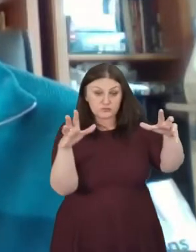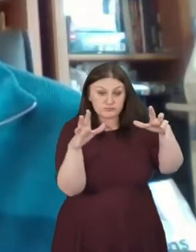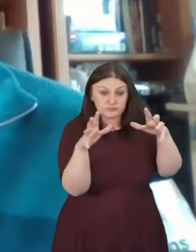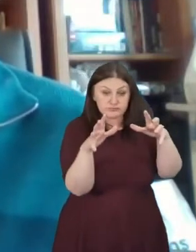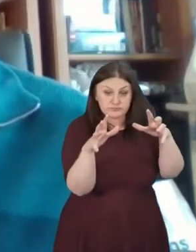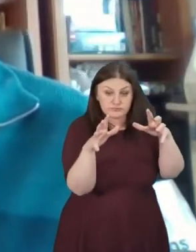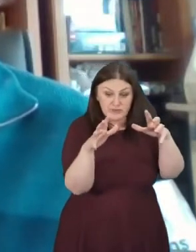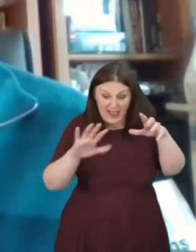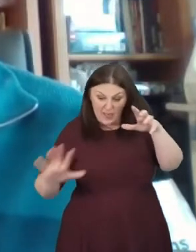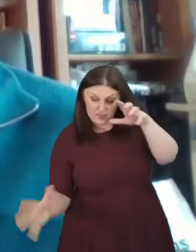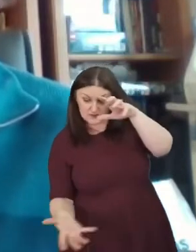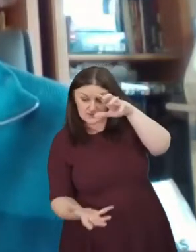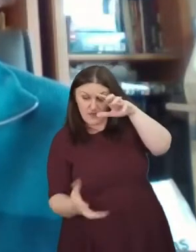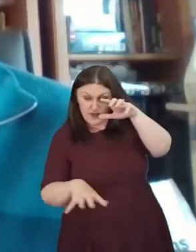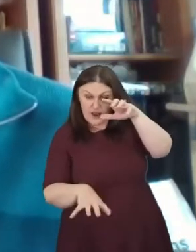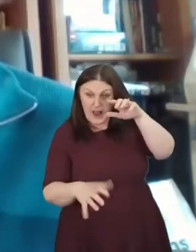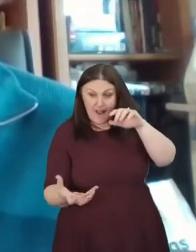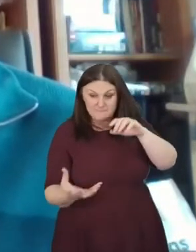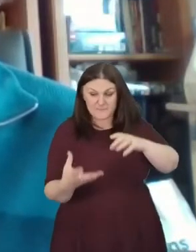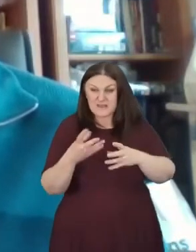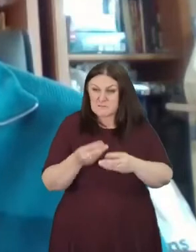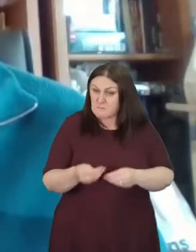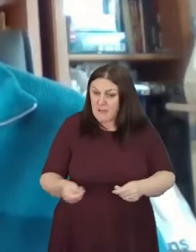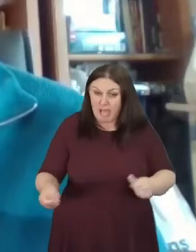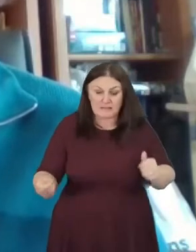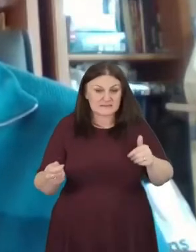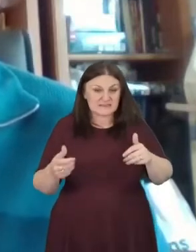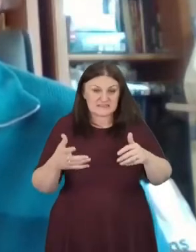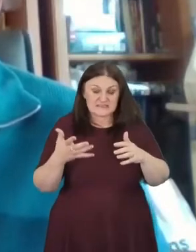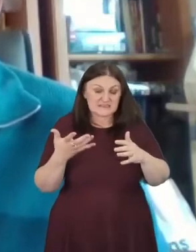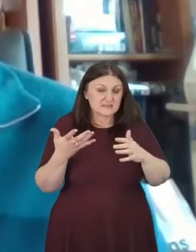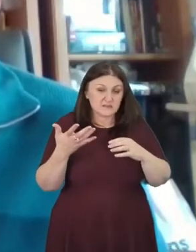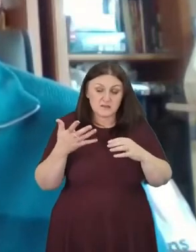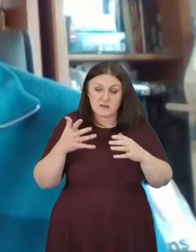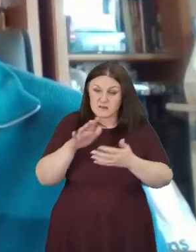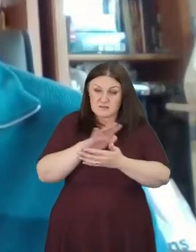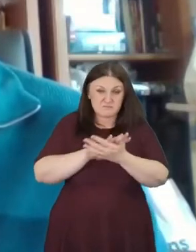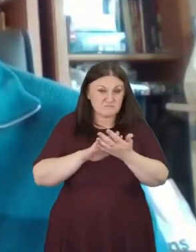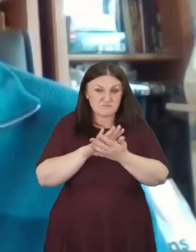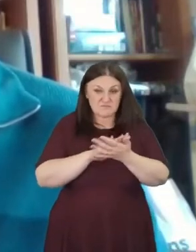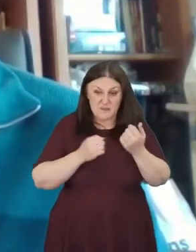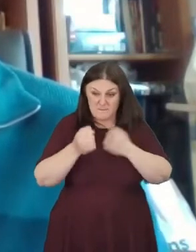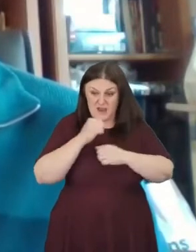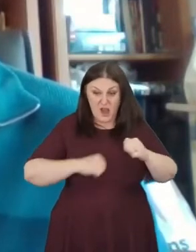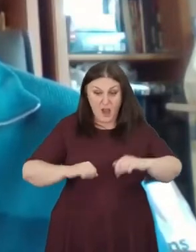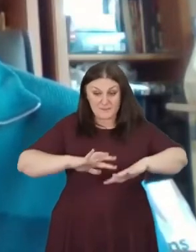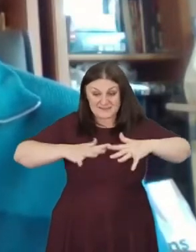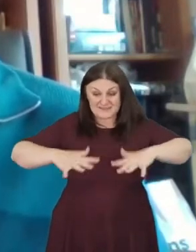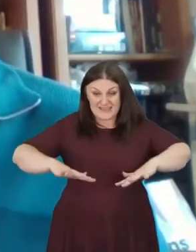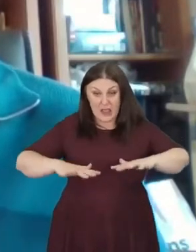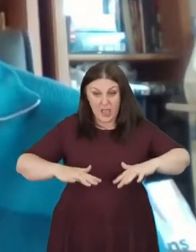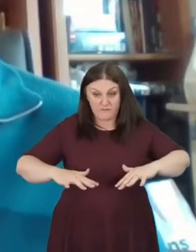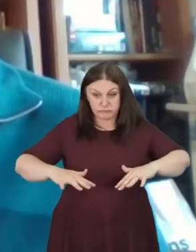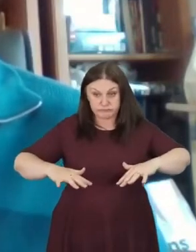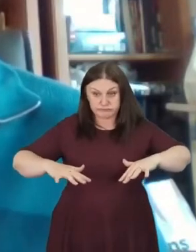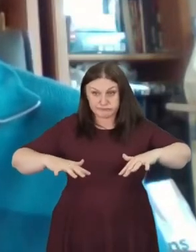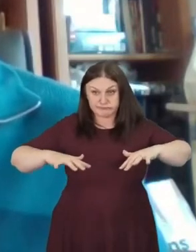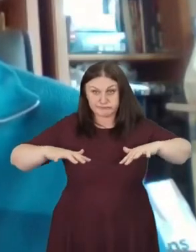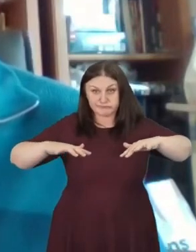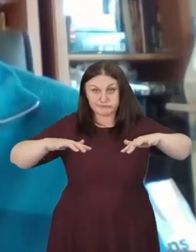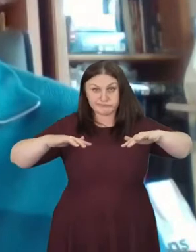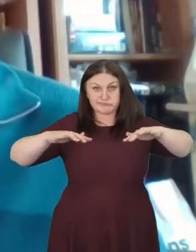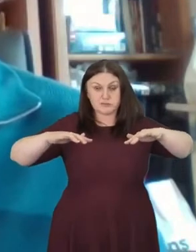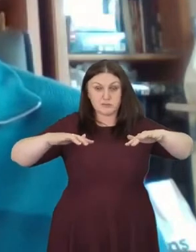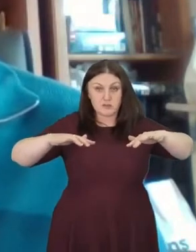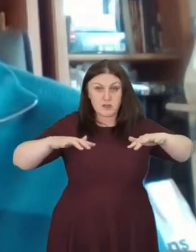and glaciers also around the world melting, leading to increases in sea level rise. These climate